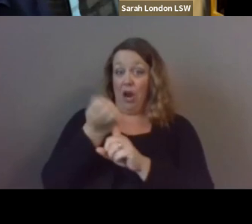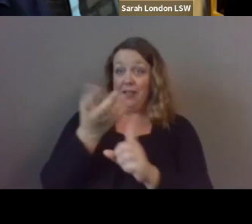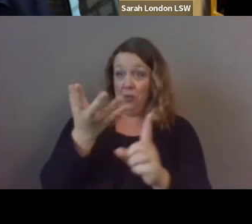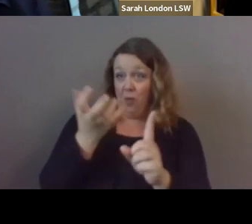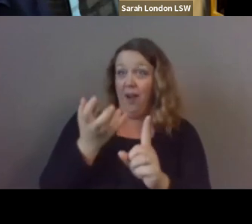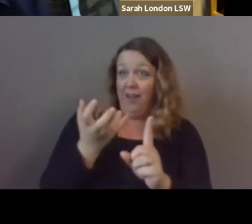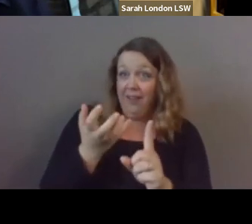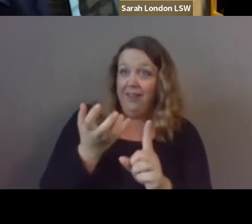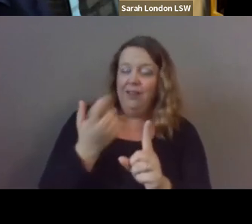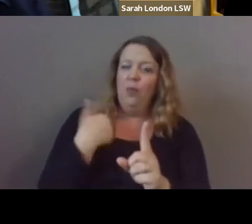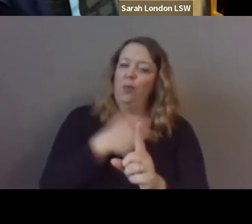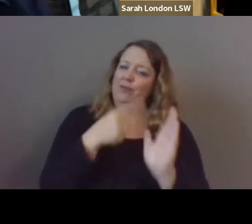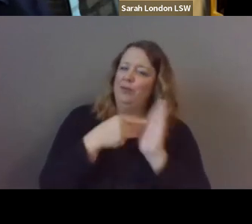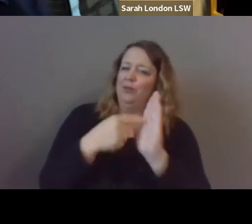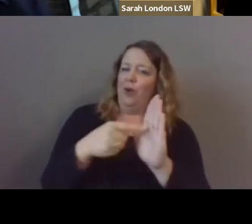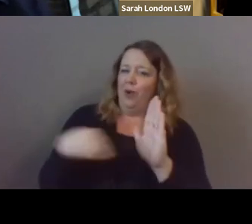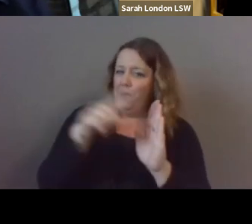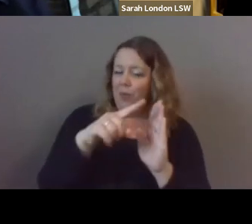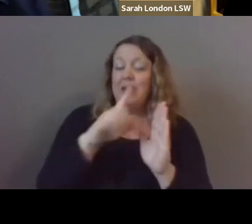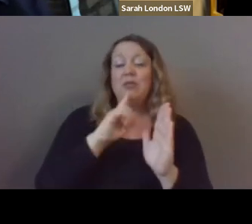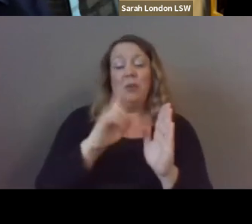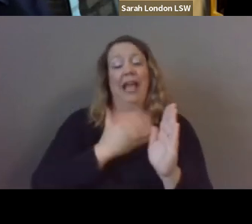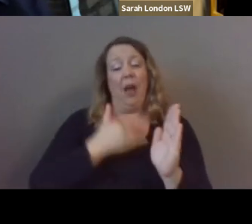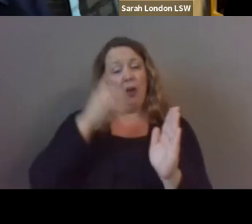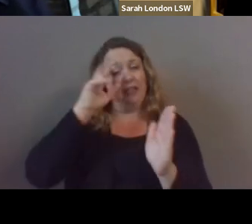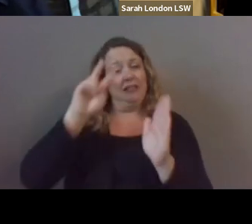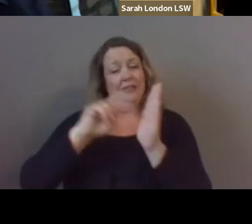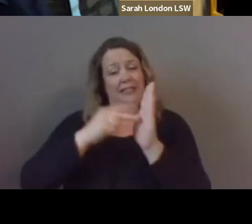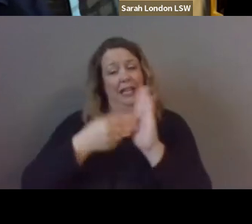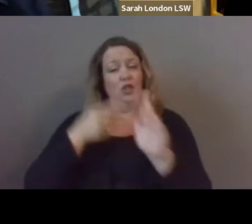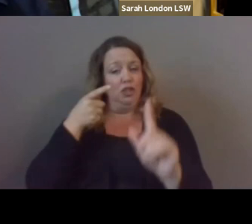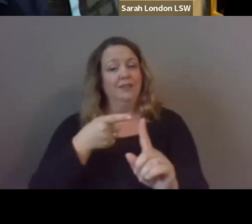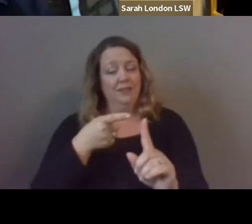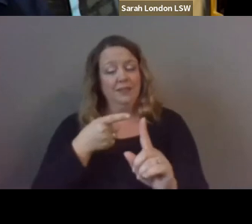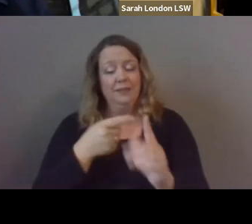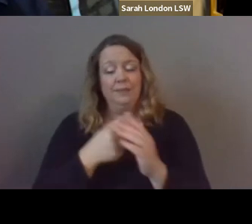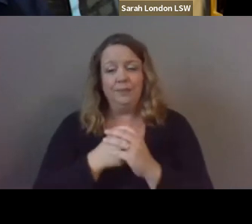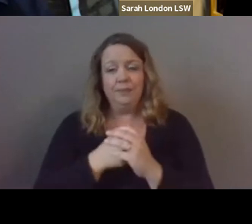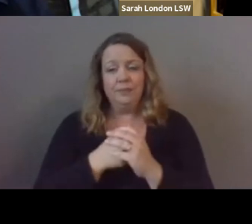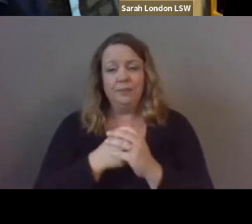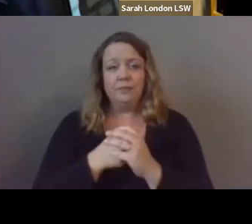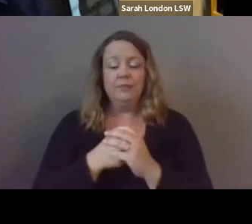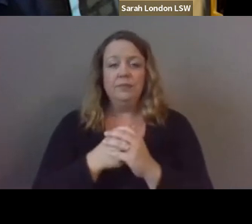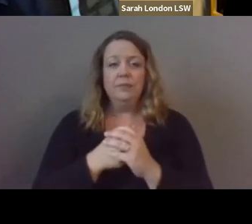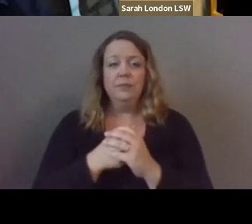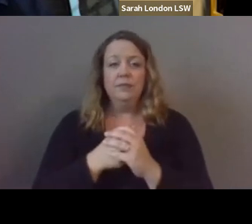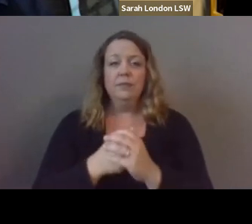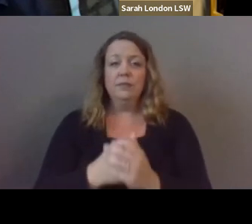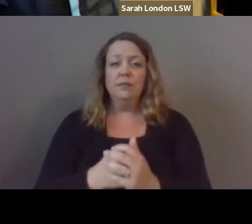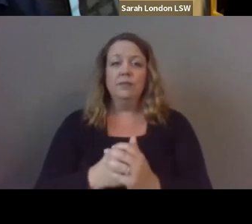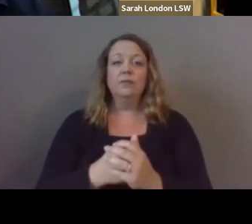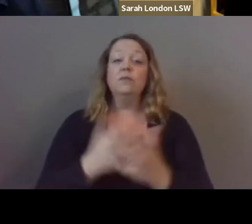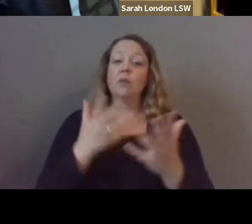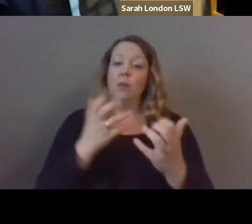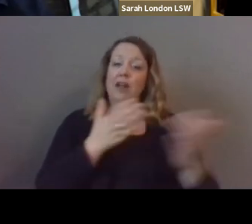really again really intentional to we wanted to bring the uh the counselors into